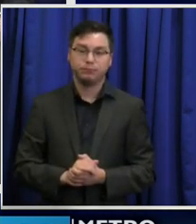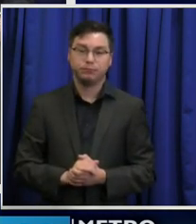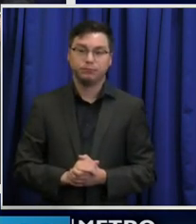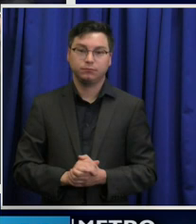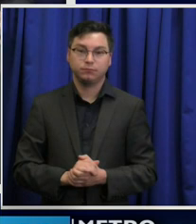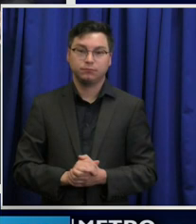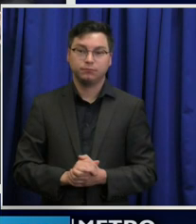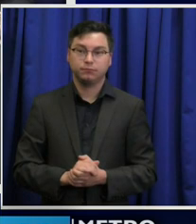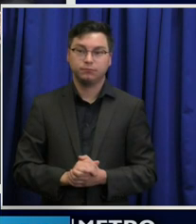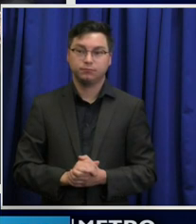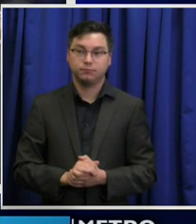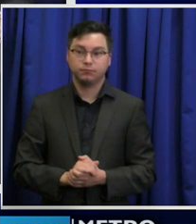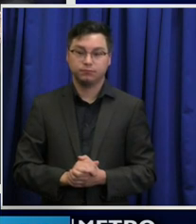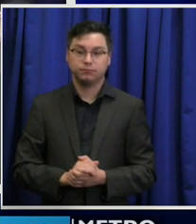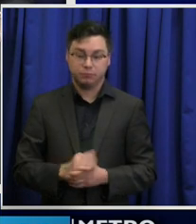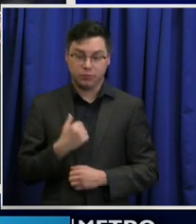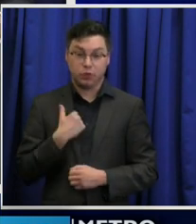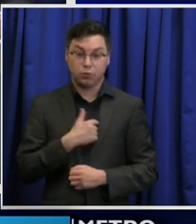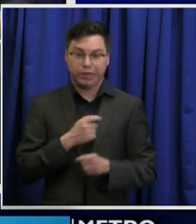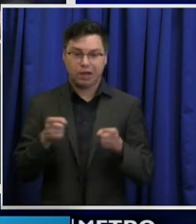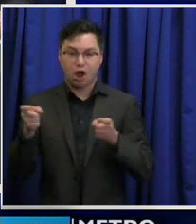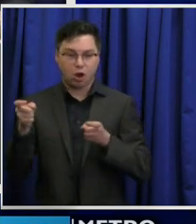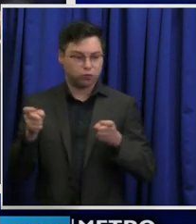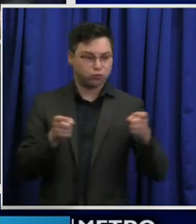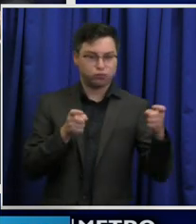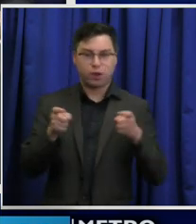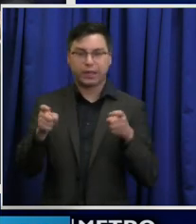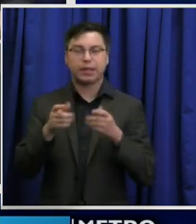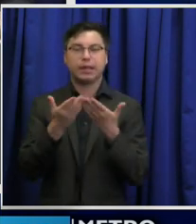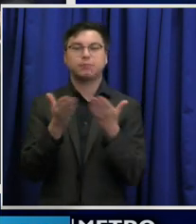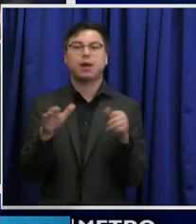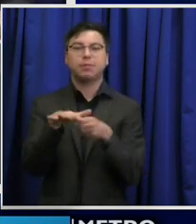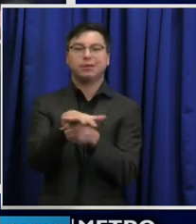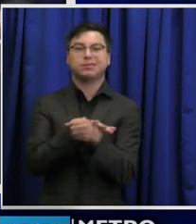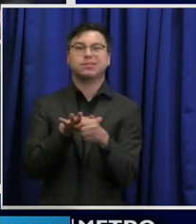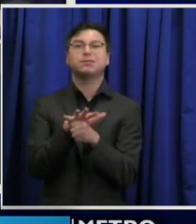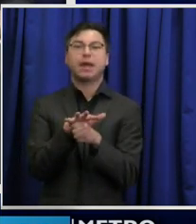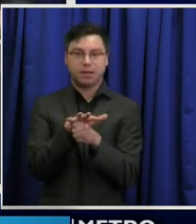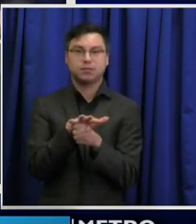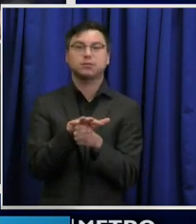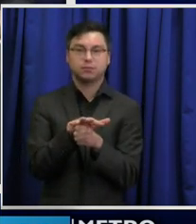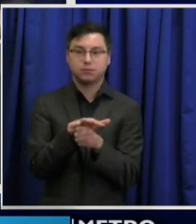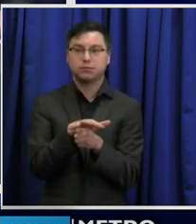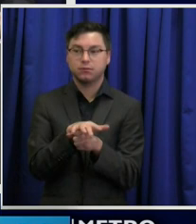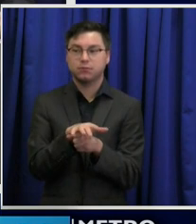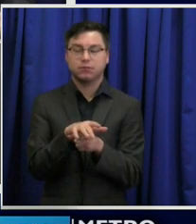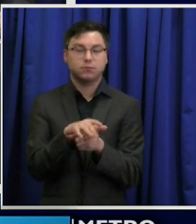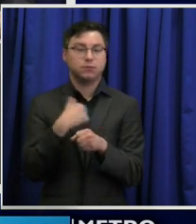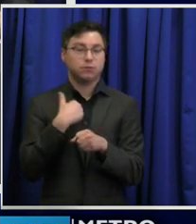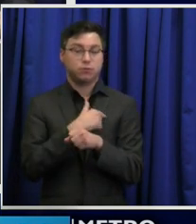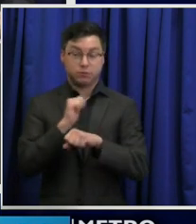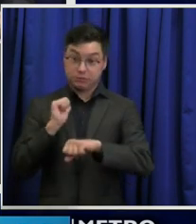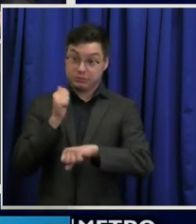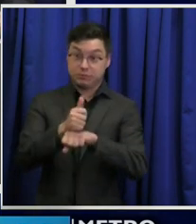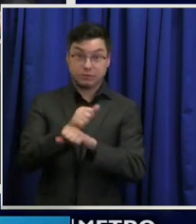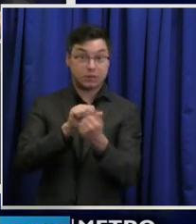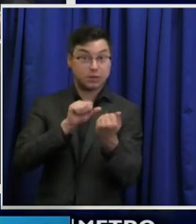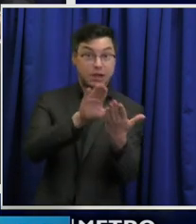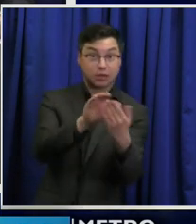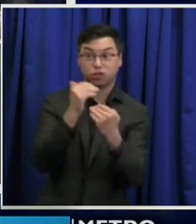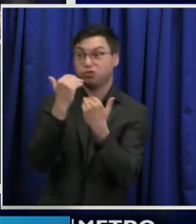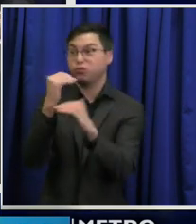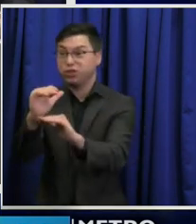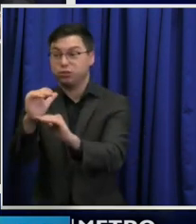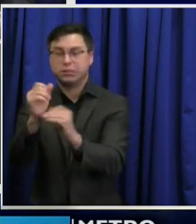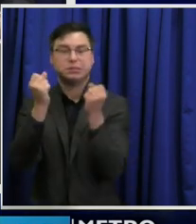We, we are regulating the public space. There are enforcement actions and there are restrictions.